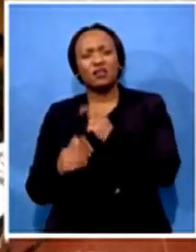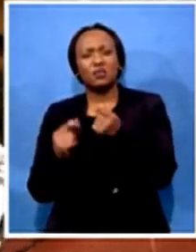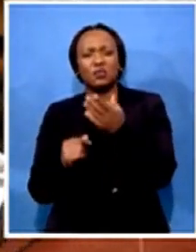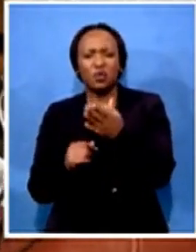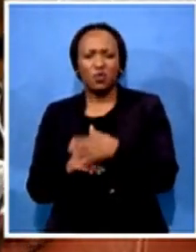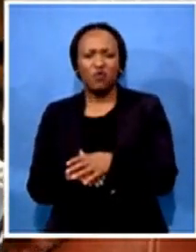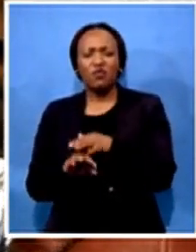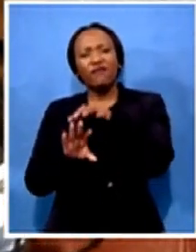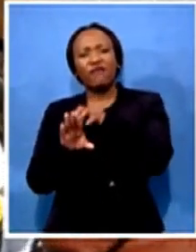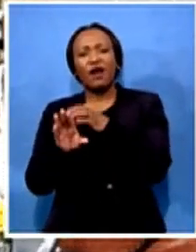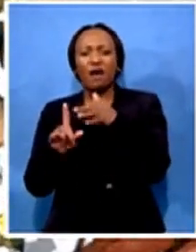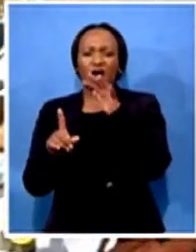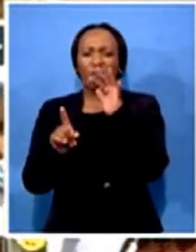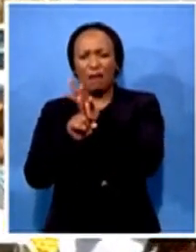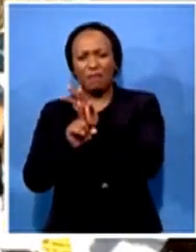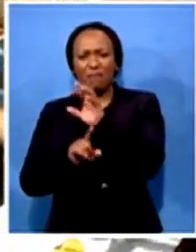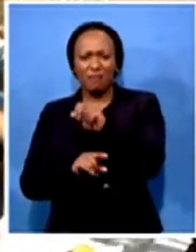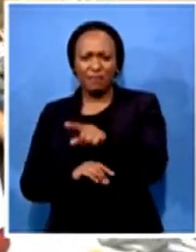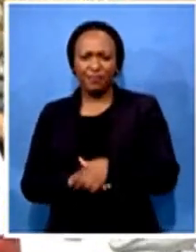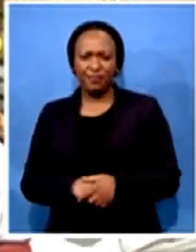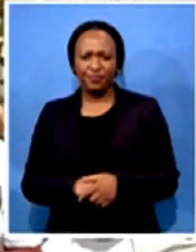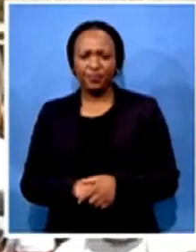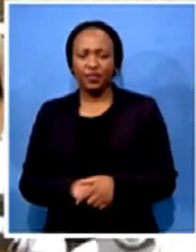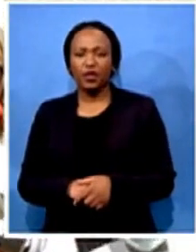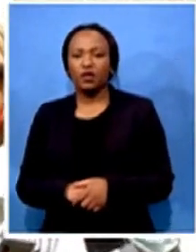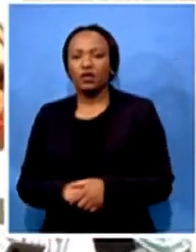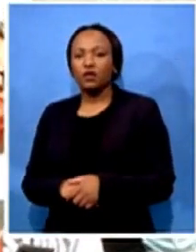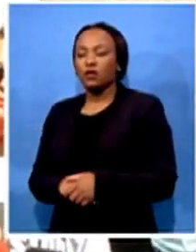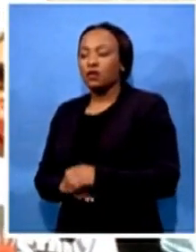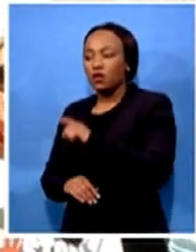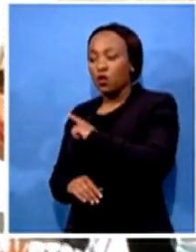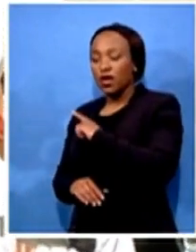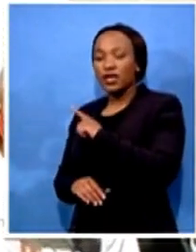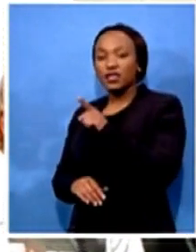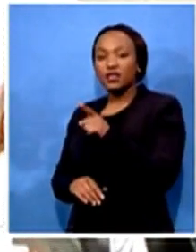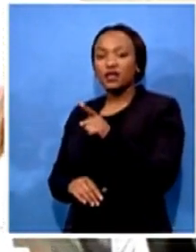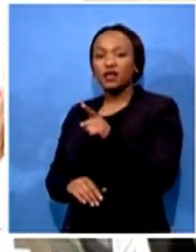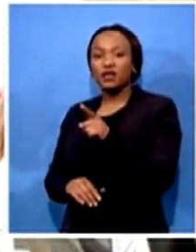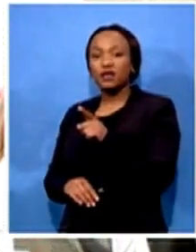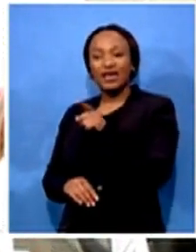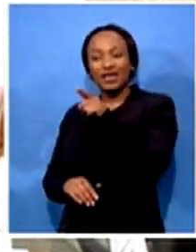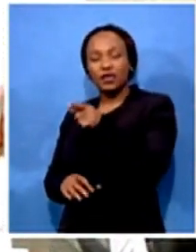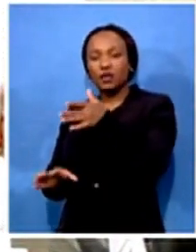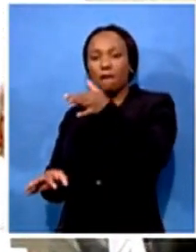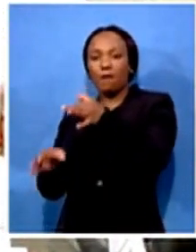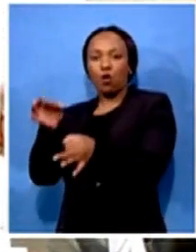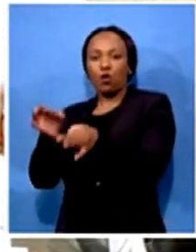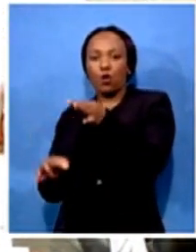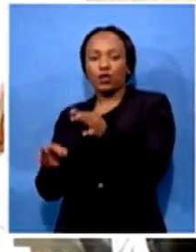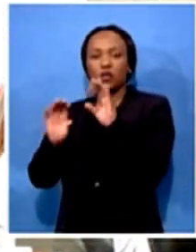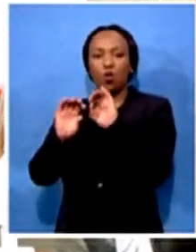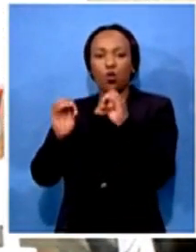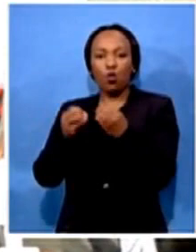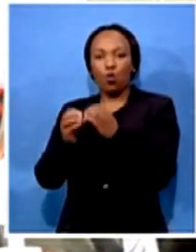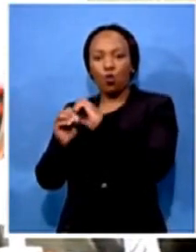and also just to to clarify, this is not the political organization and it's not the political march. This is